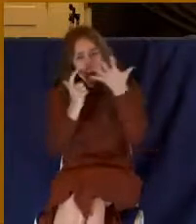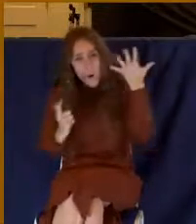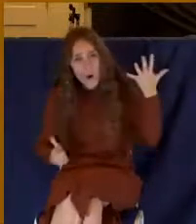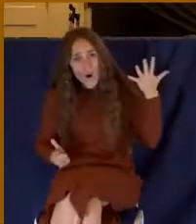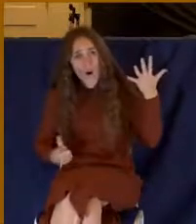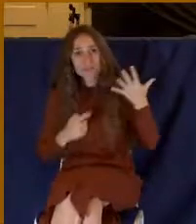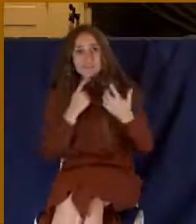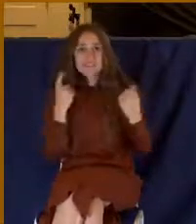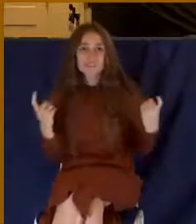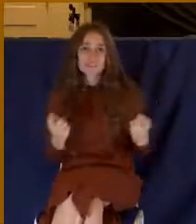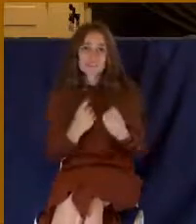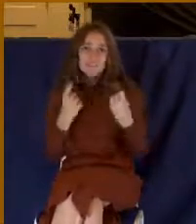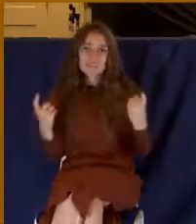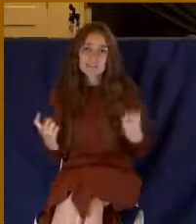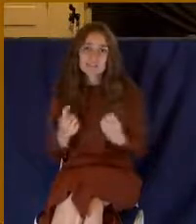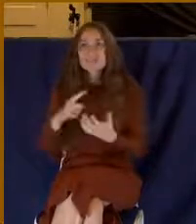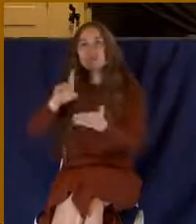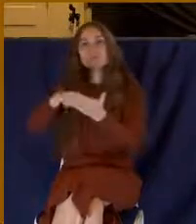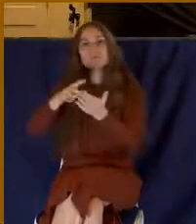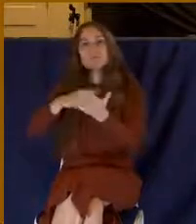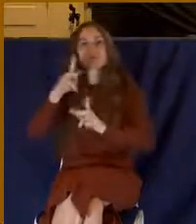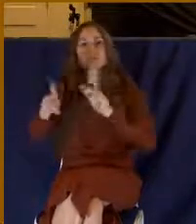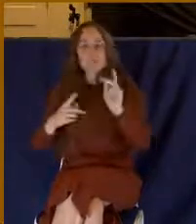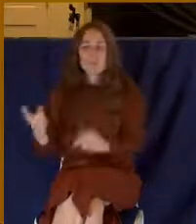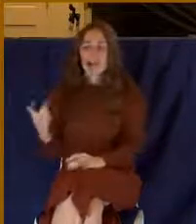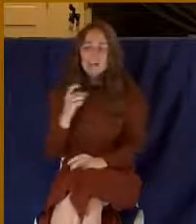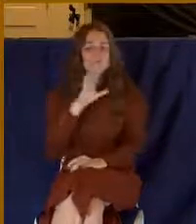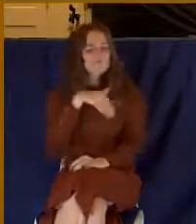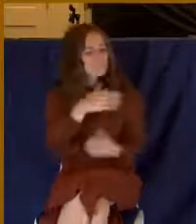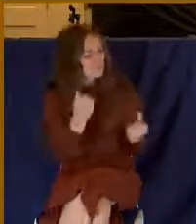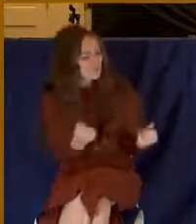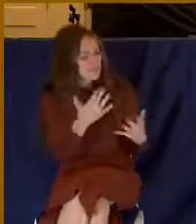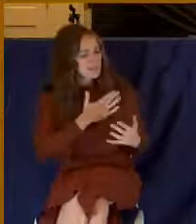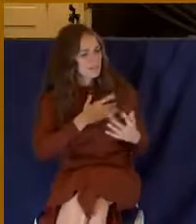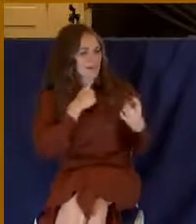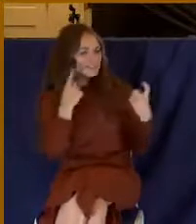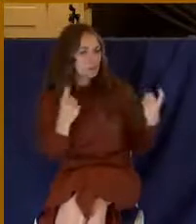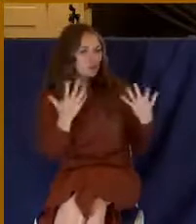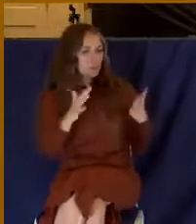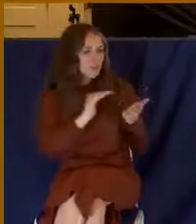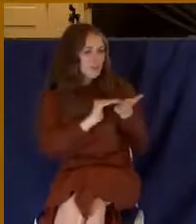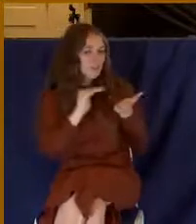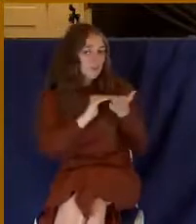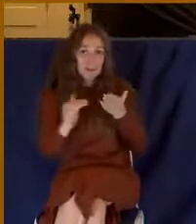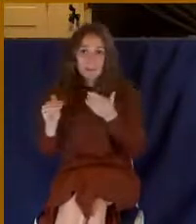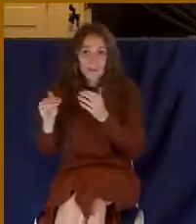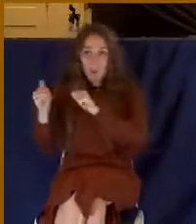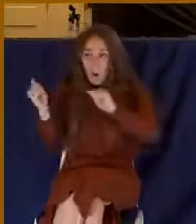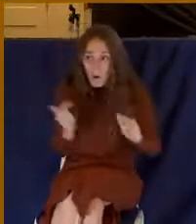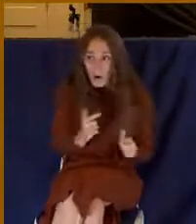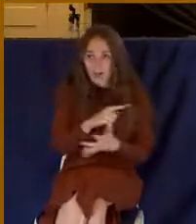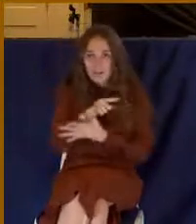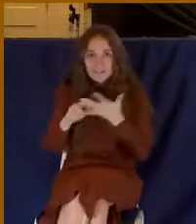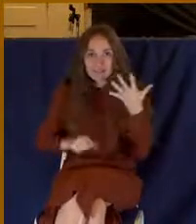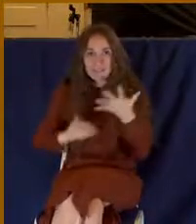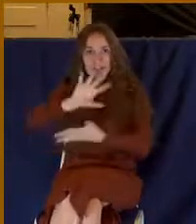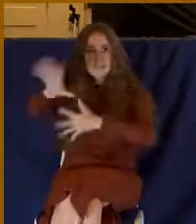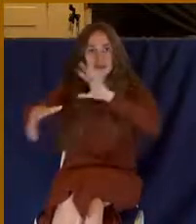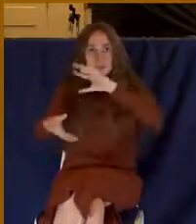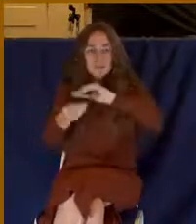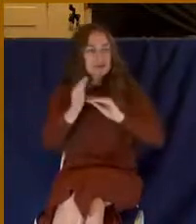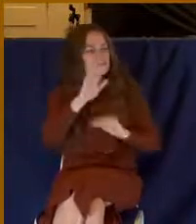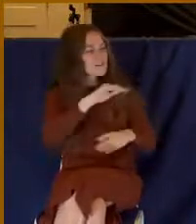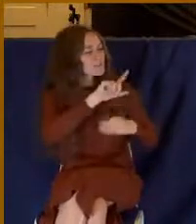All. Sometimes people ask me, how many of my sins were forgiven? All of them, friend. And they'll say, well, what about my future